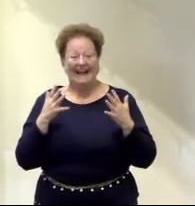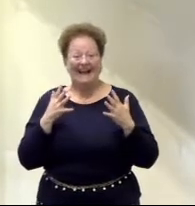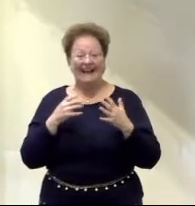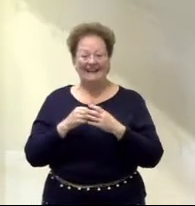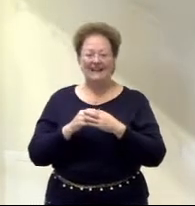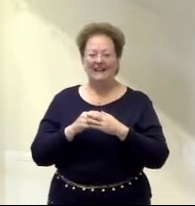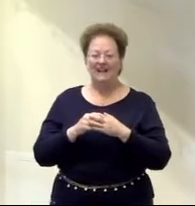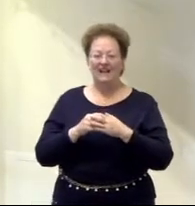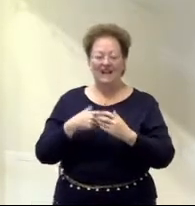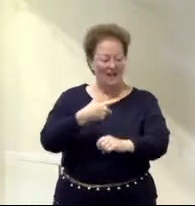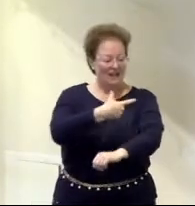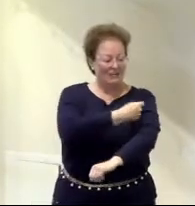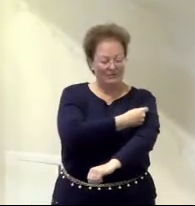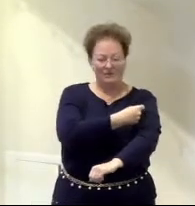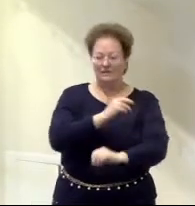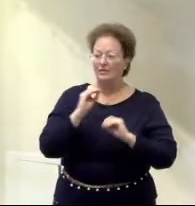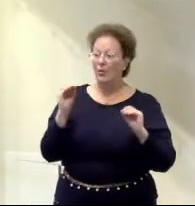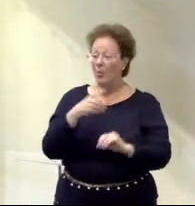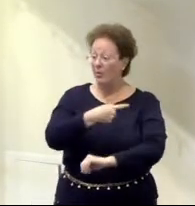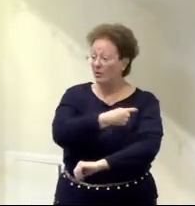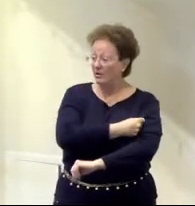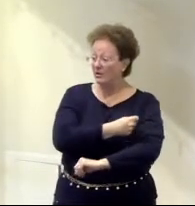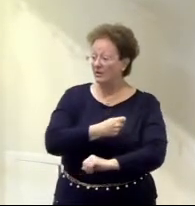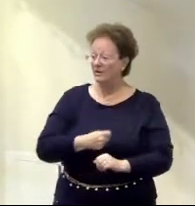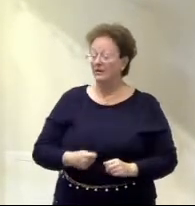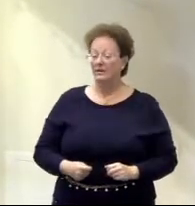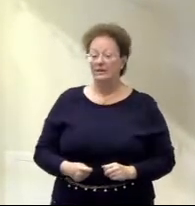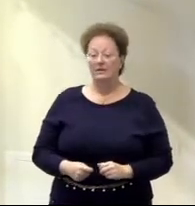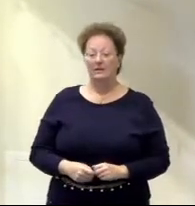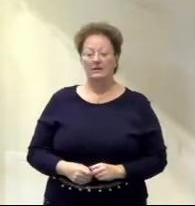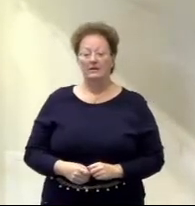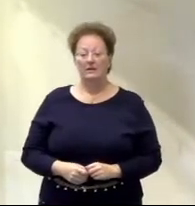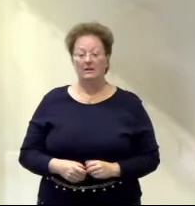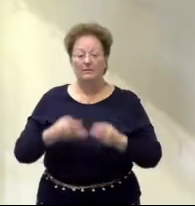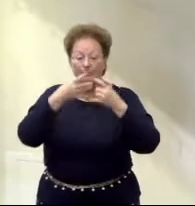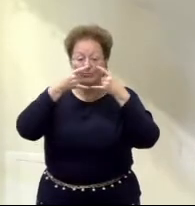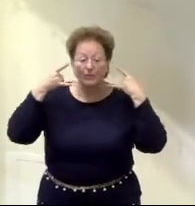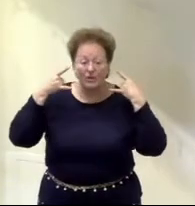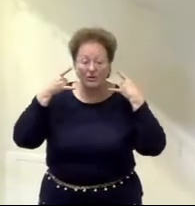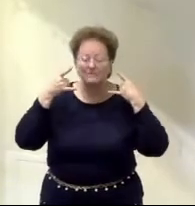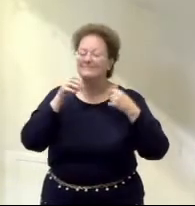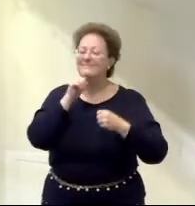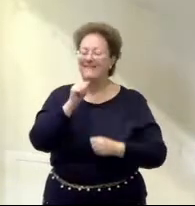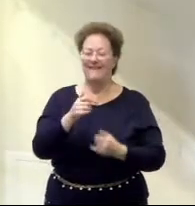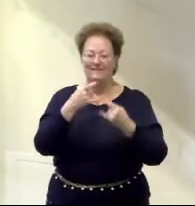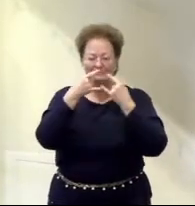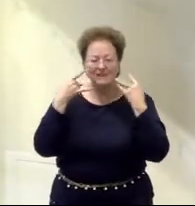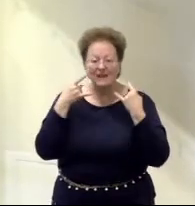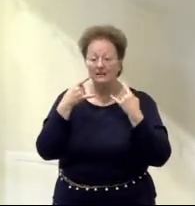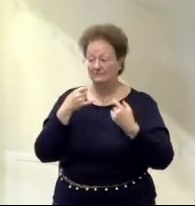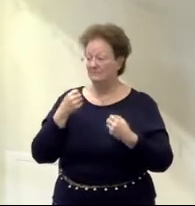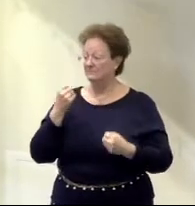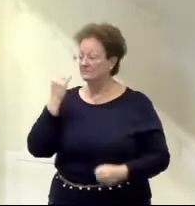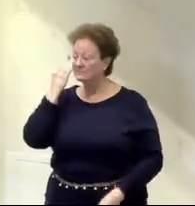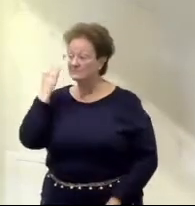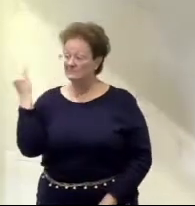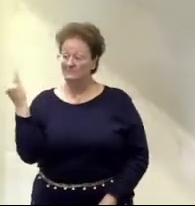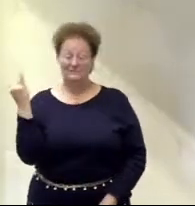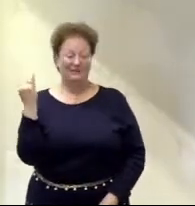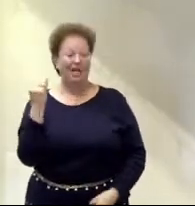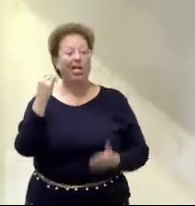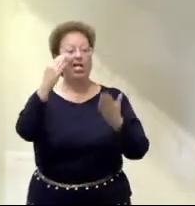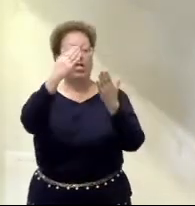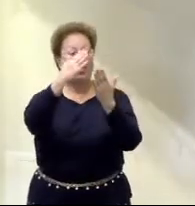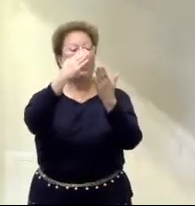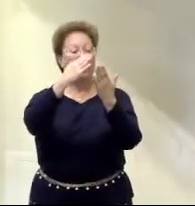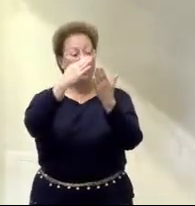carnivore, unvaccinated, unvaccinated, boosted, a mask wearer, not a mask wearer. You get the idea? The list could go on